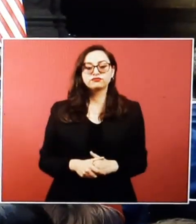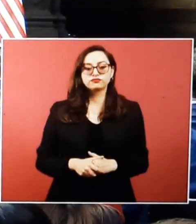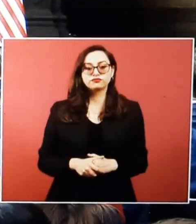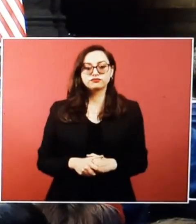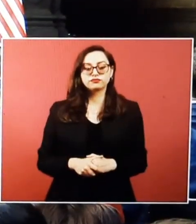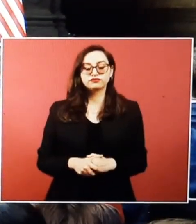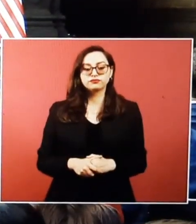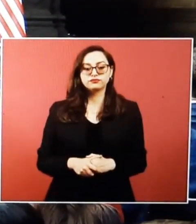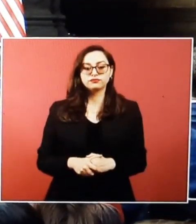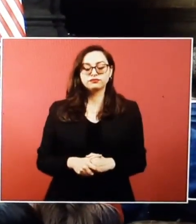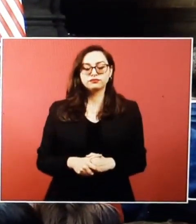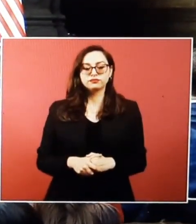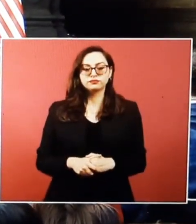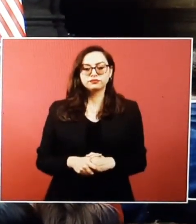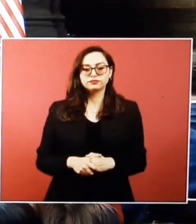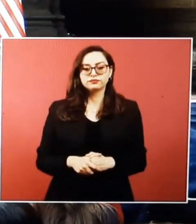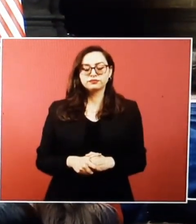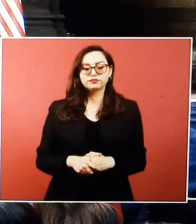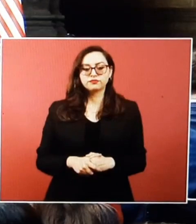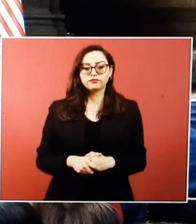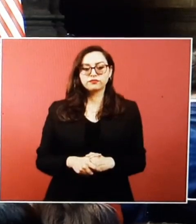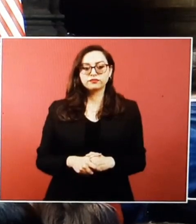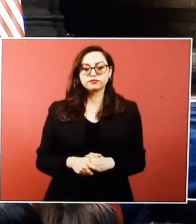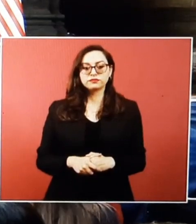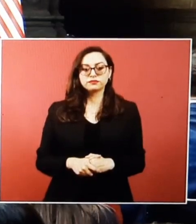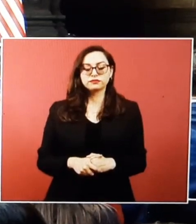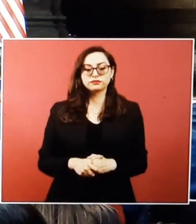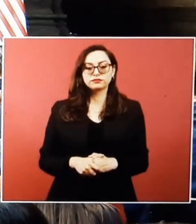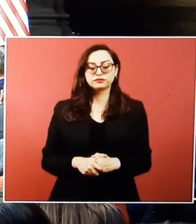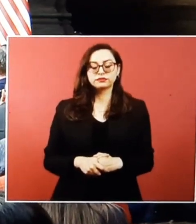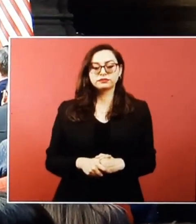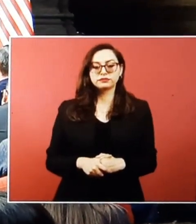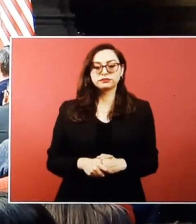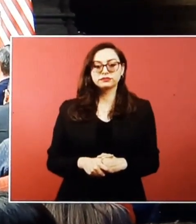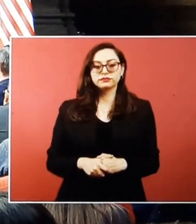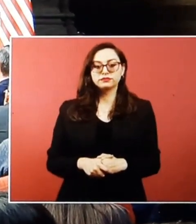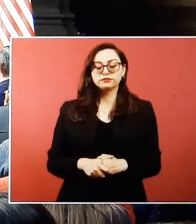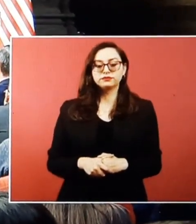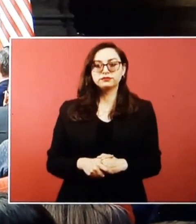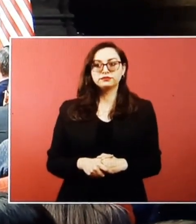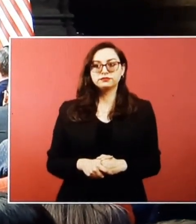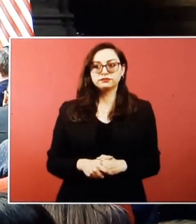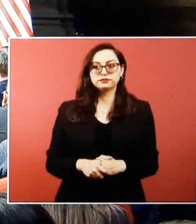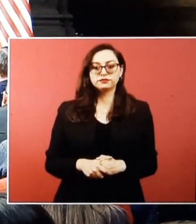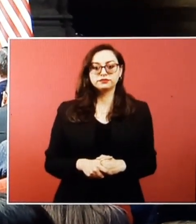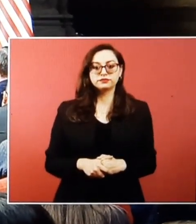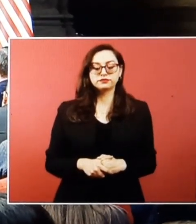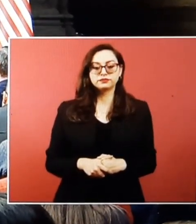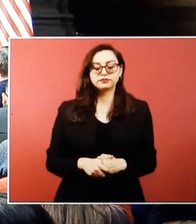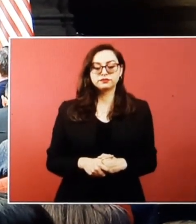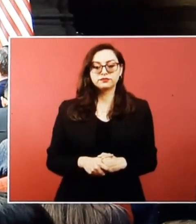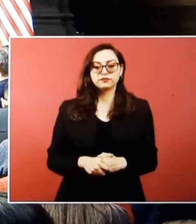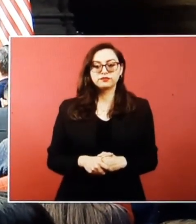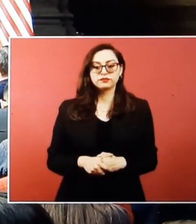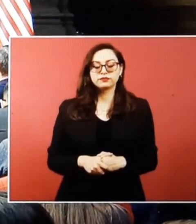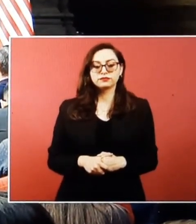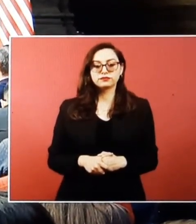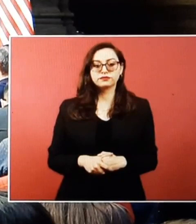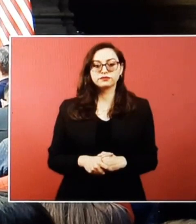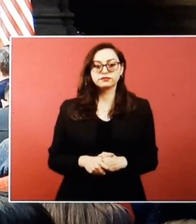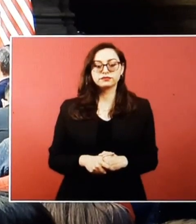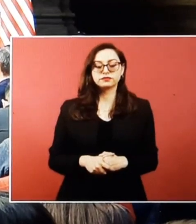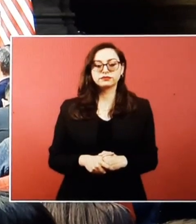in today's interconnected world. We cannot wall ourselves off from shared problems. We are stronger